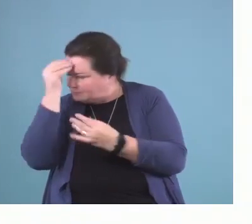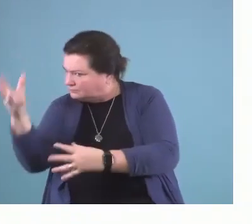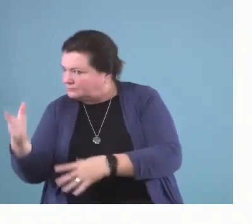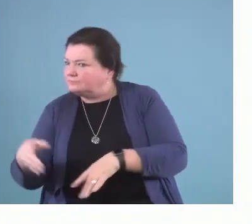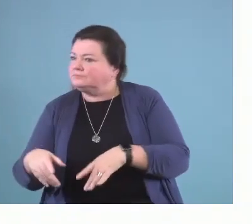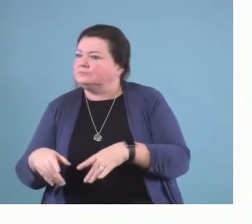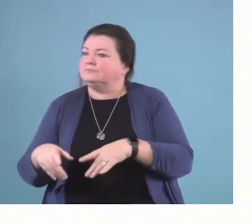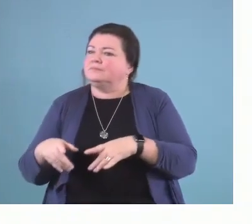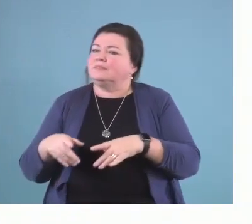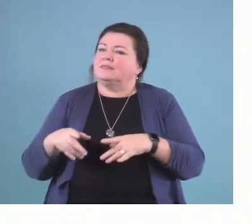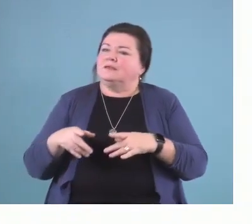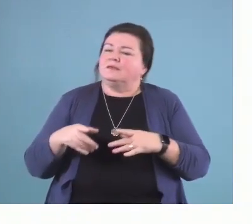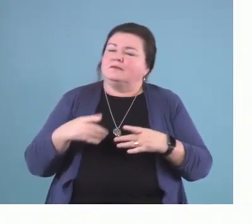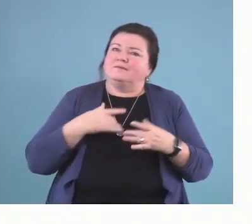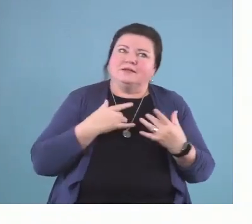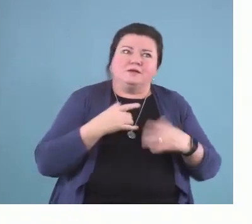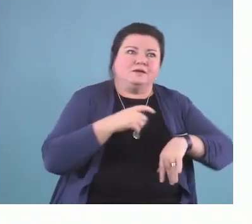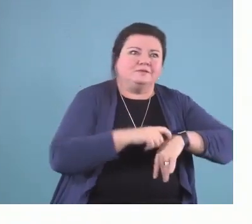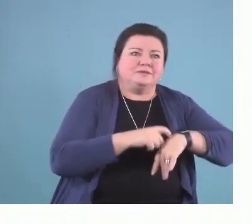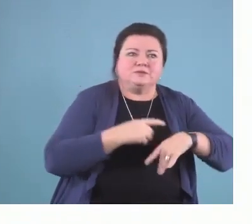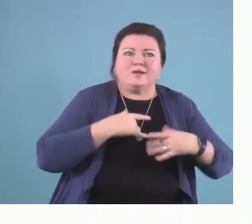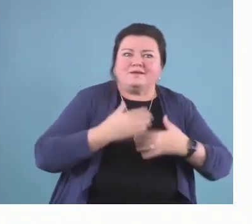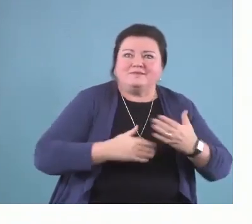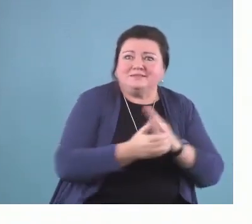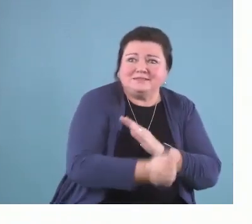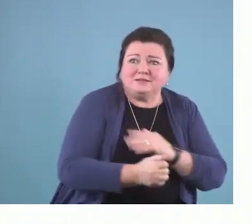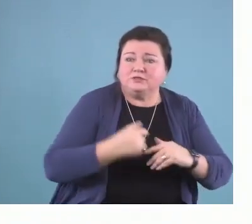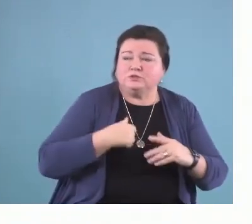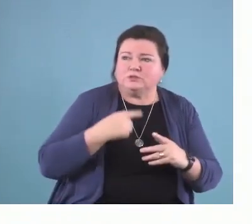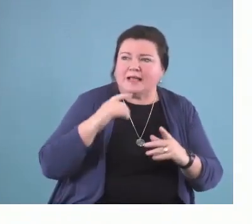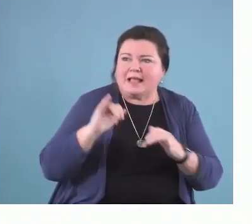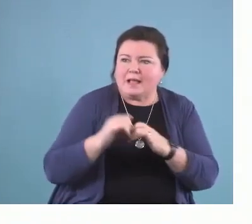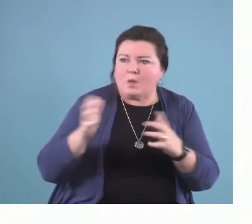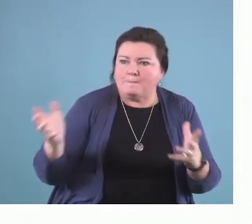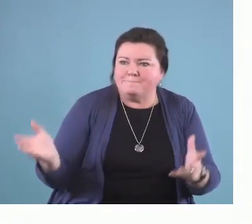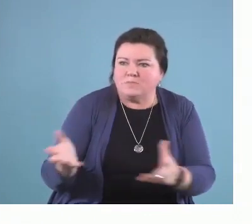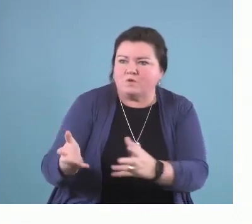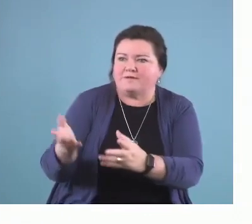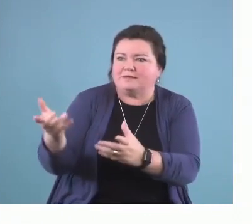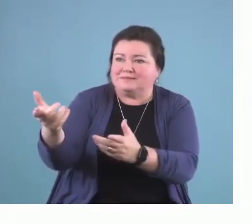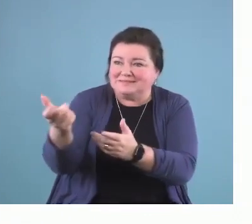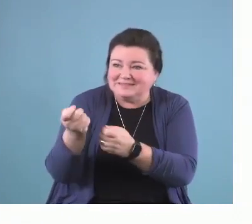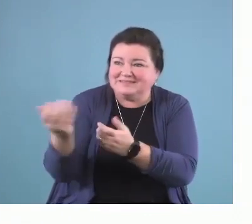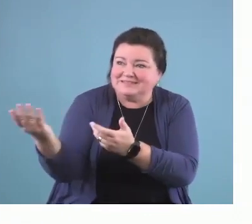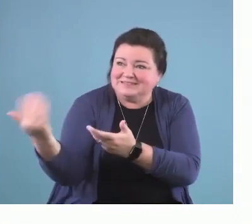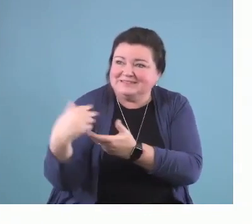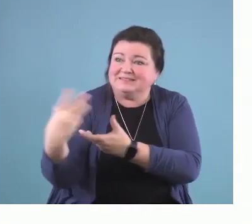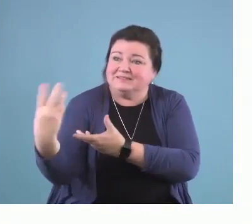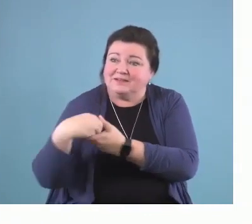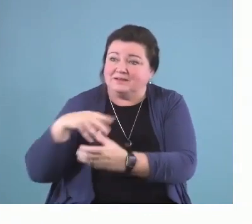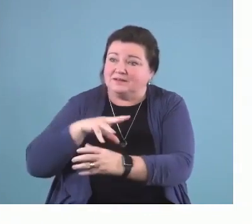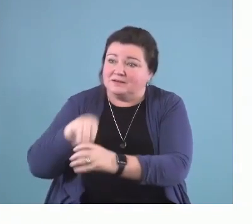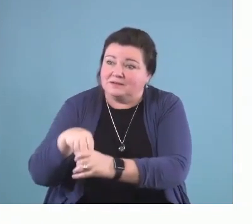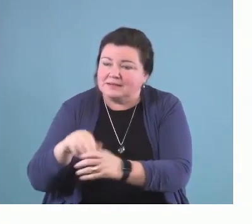interview kind of opportunity to help them understand and help us understand where the